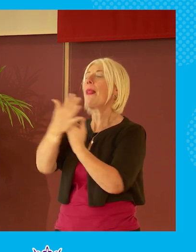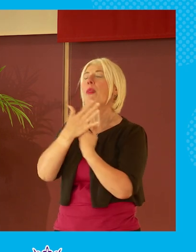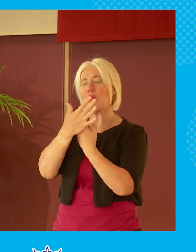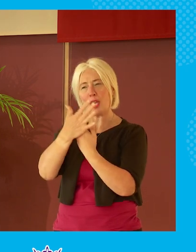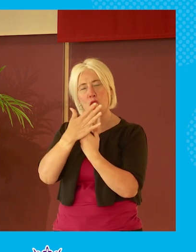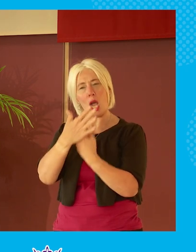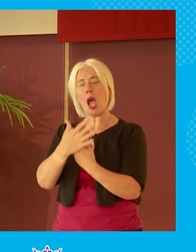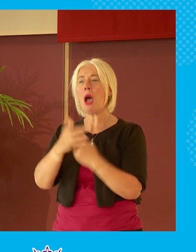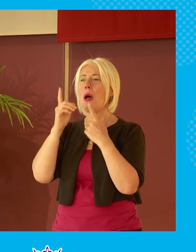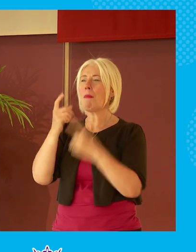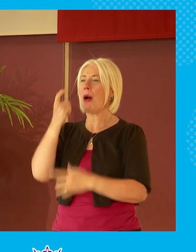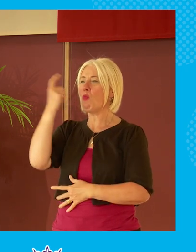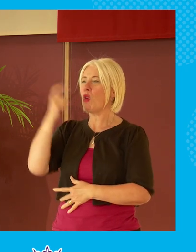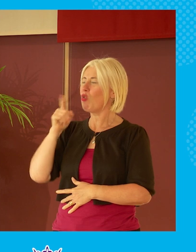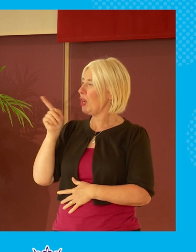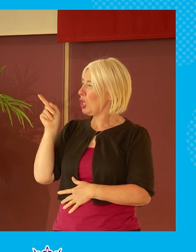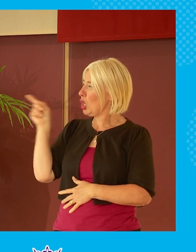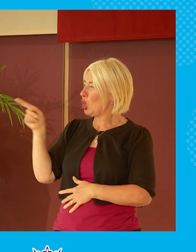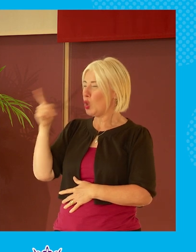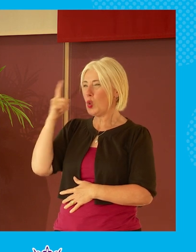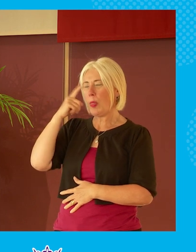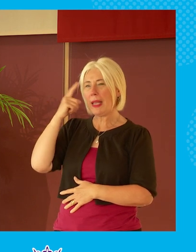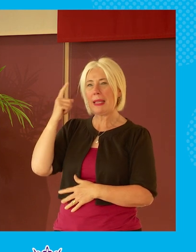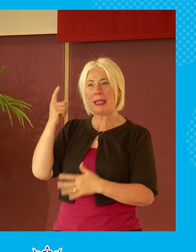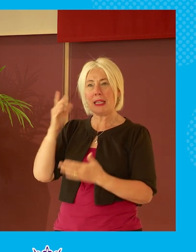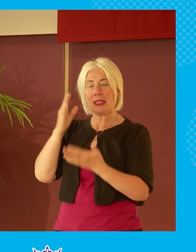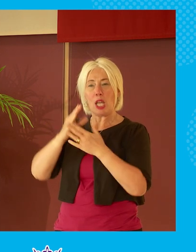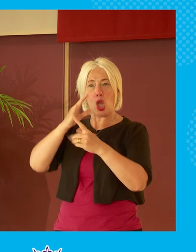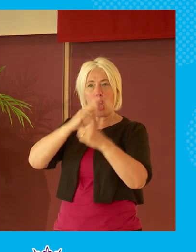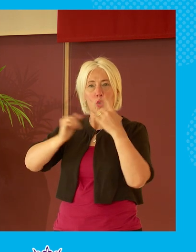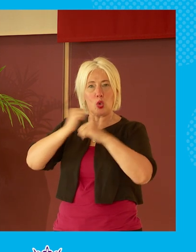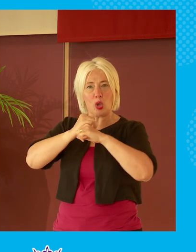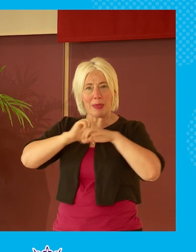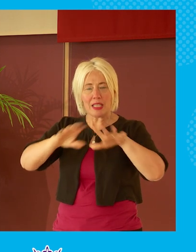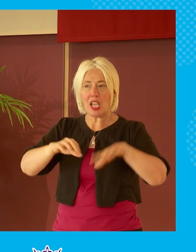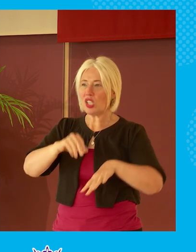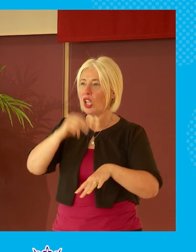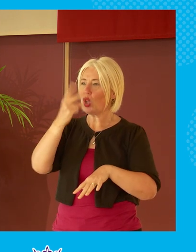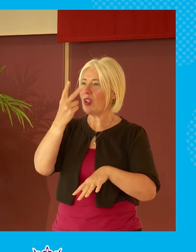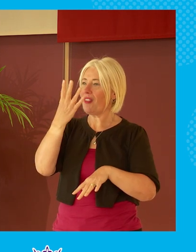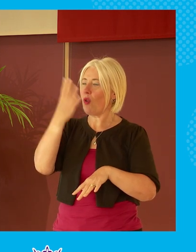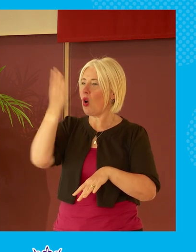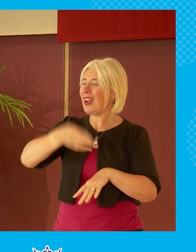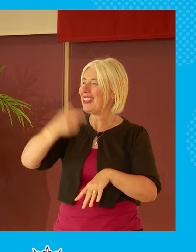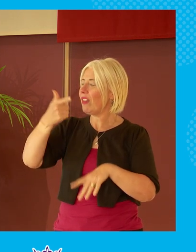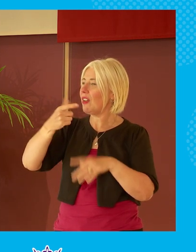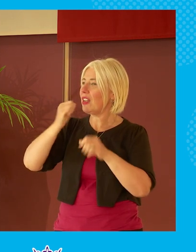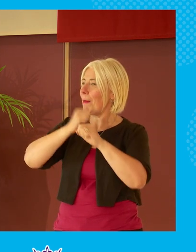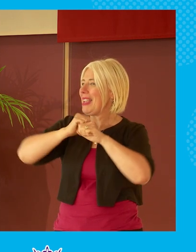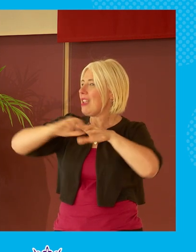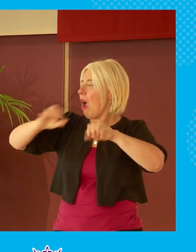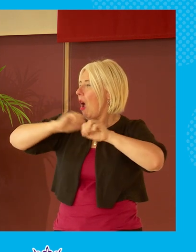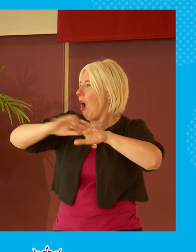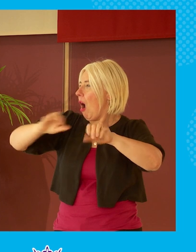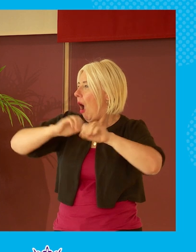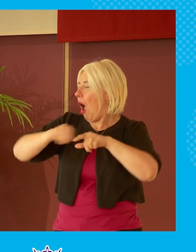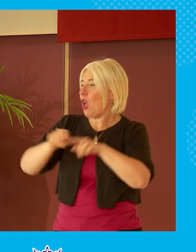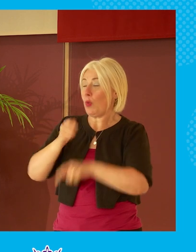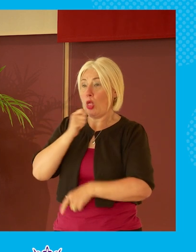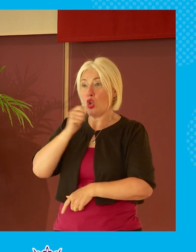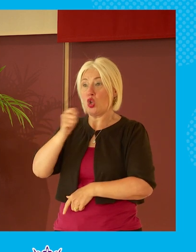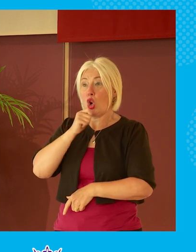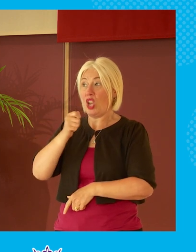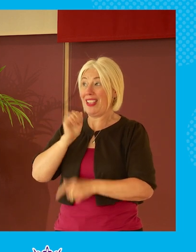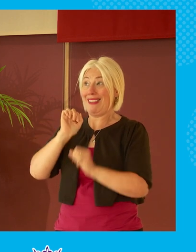i do wonder how much of it you think is about the social media the 24-hour media cycle and the fact that our journalists are still